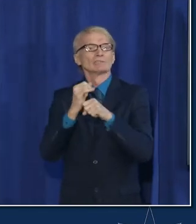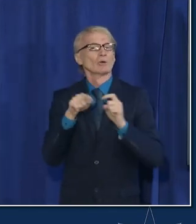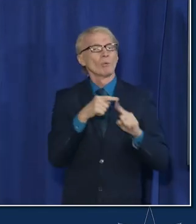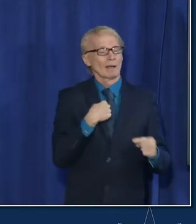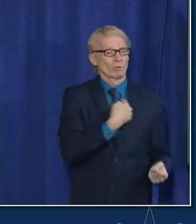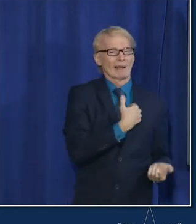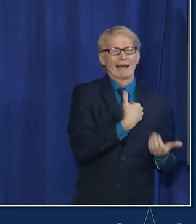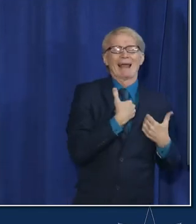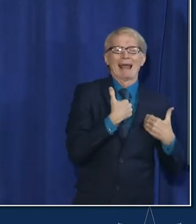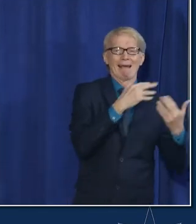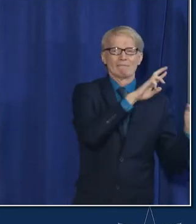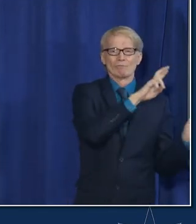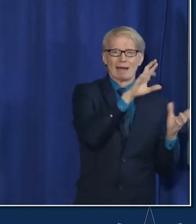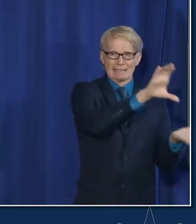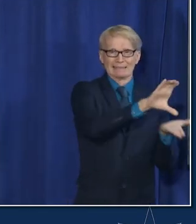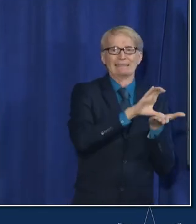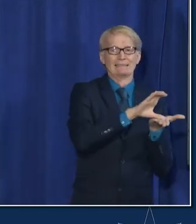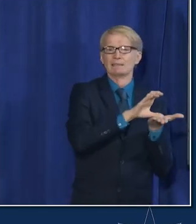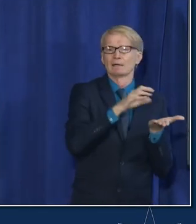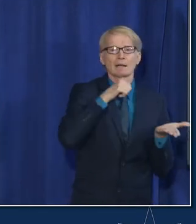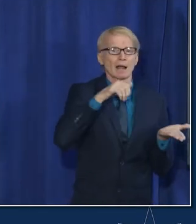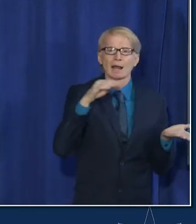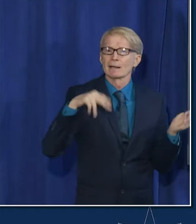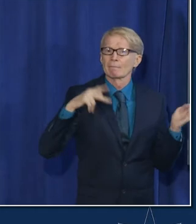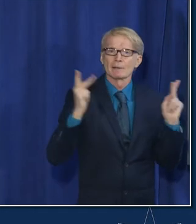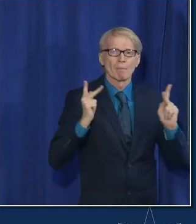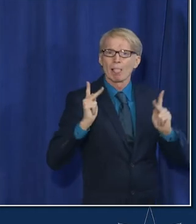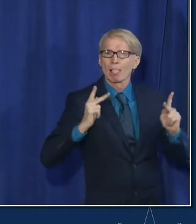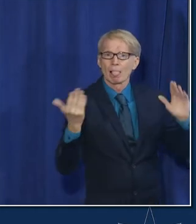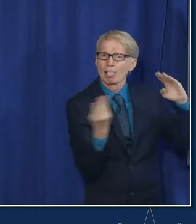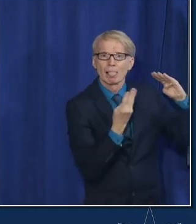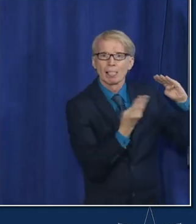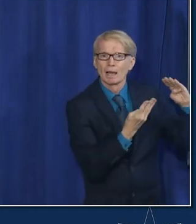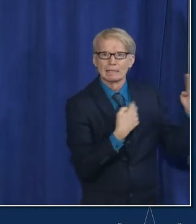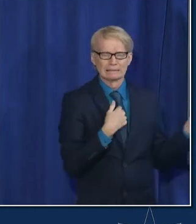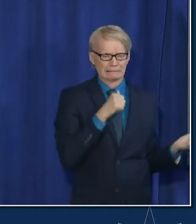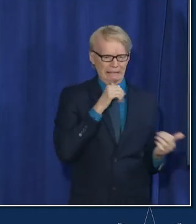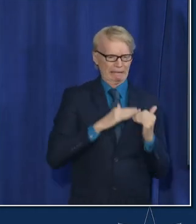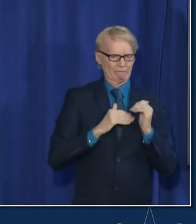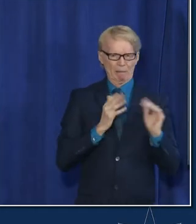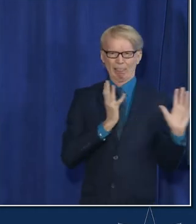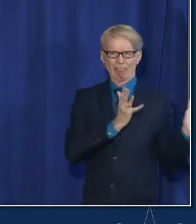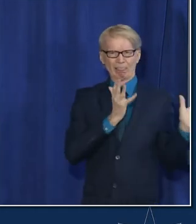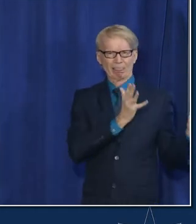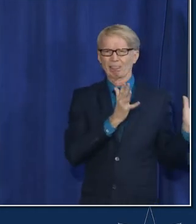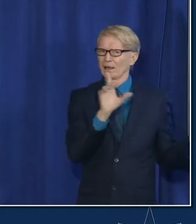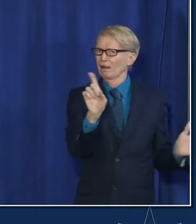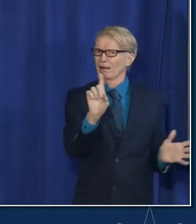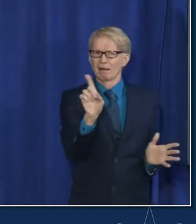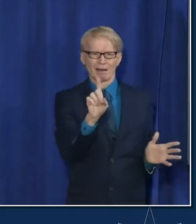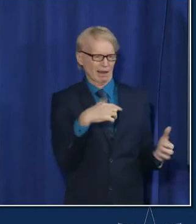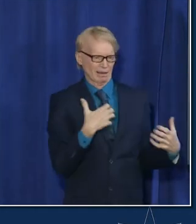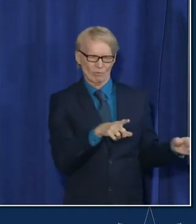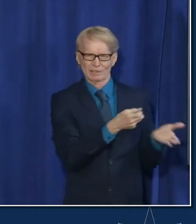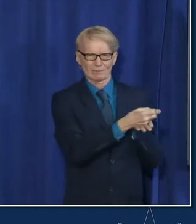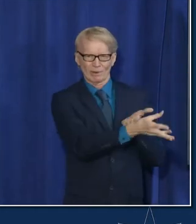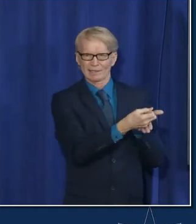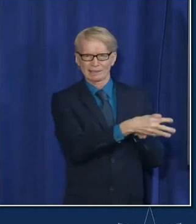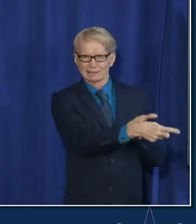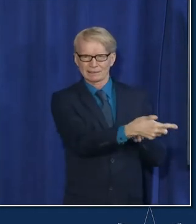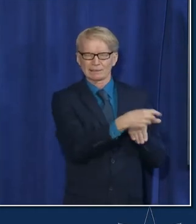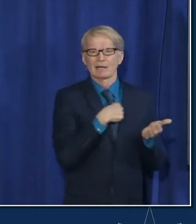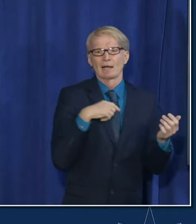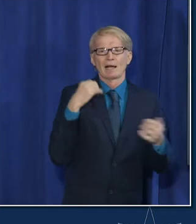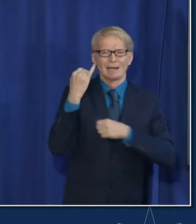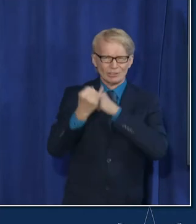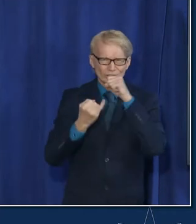had a lot of unused vaccine here on the shelf i just was not comfortable my team was not comfortable with letting that go to waste i've